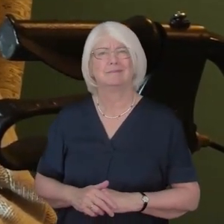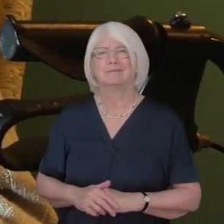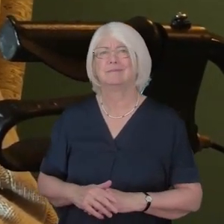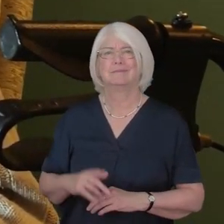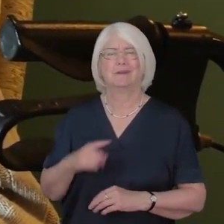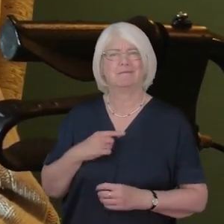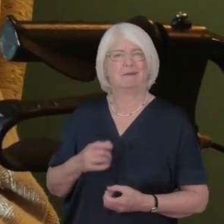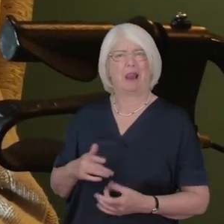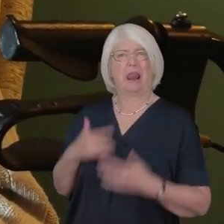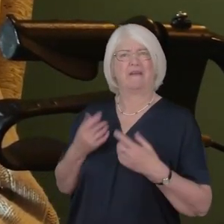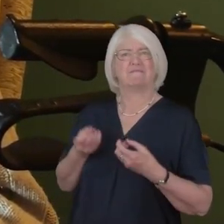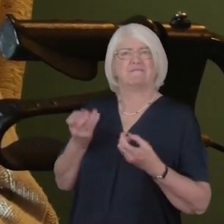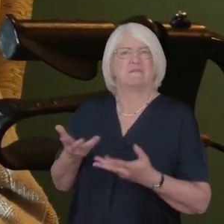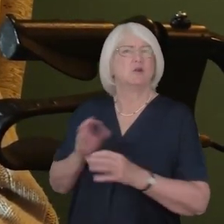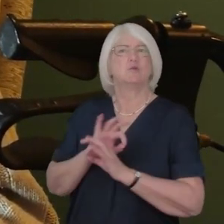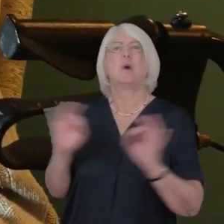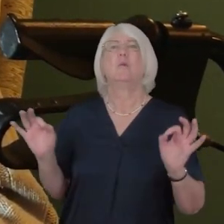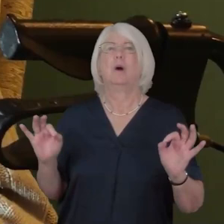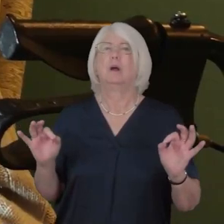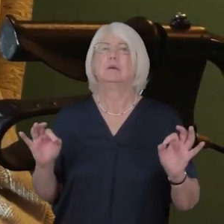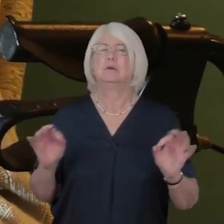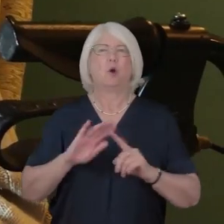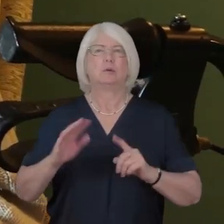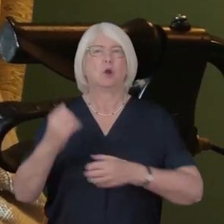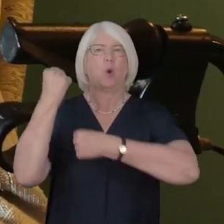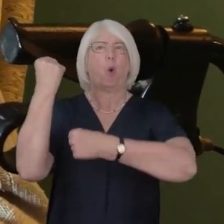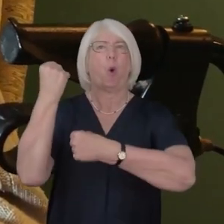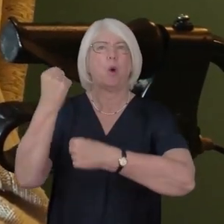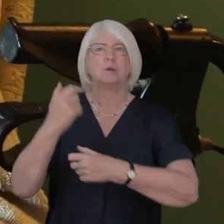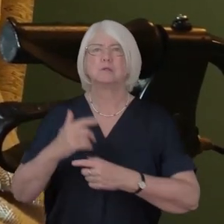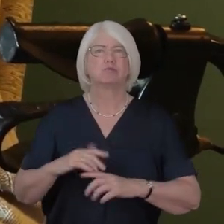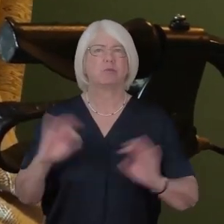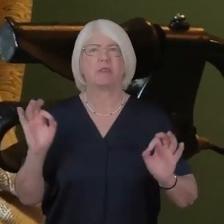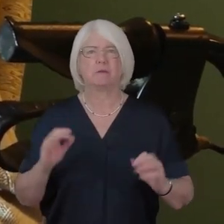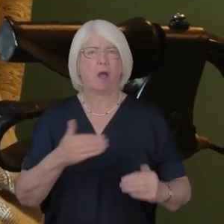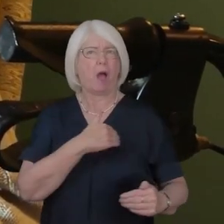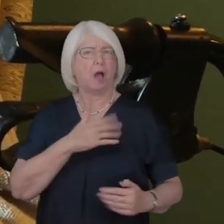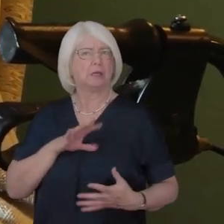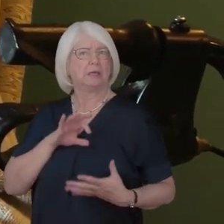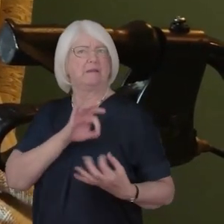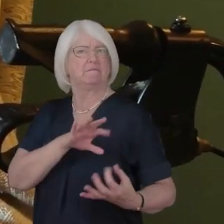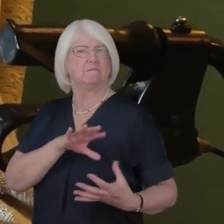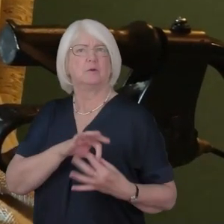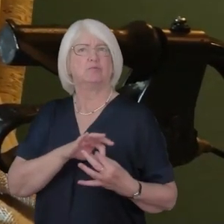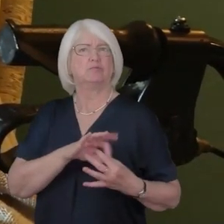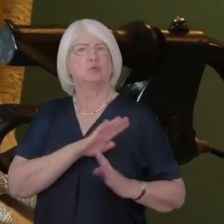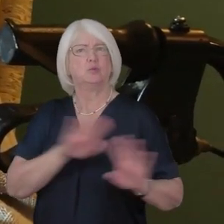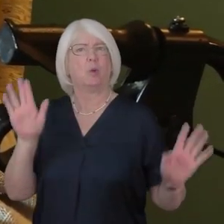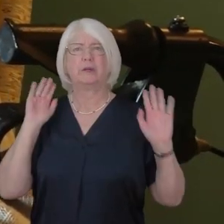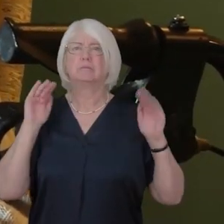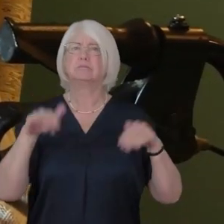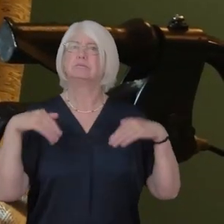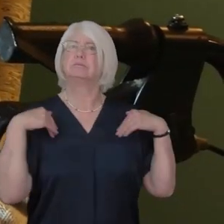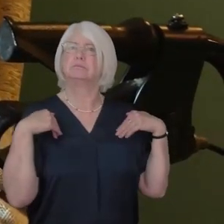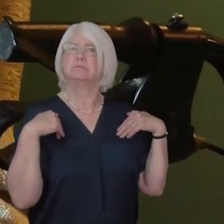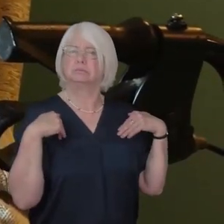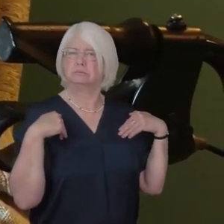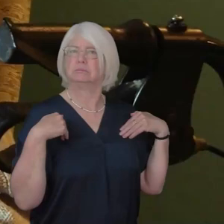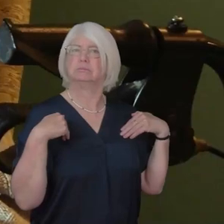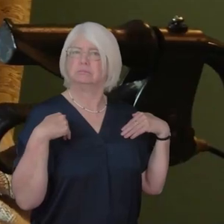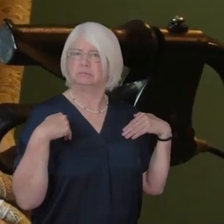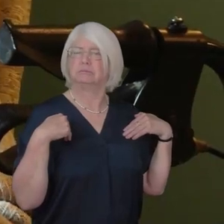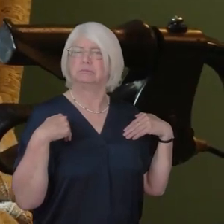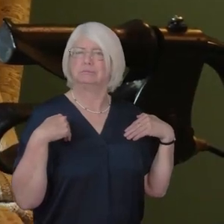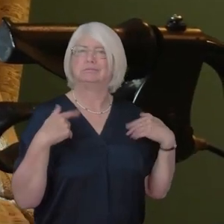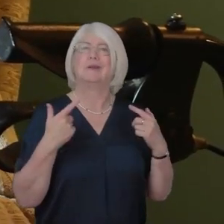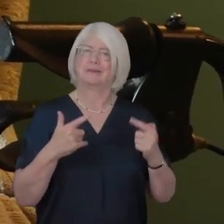Nor any cause Give your heart to no one Give in so doing Much pain